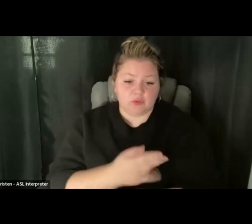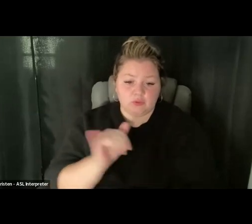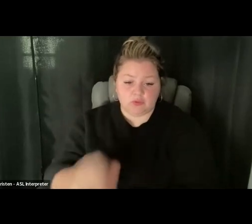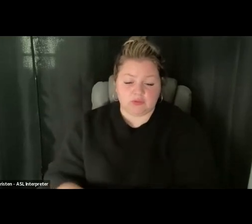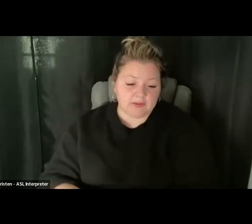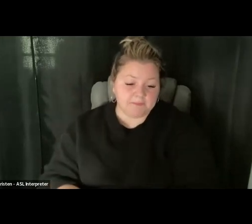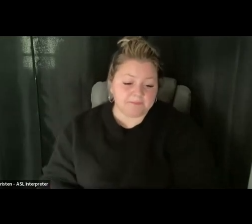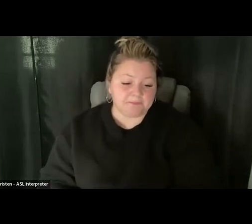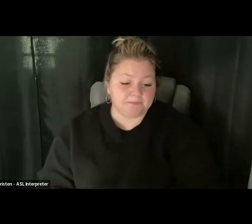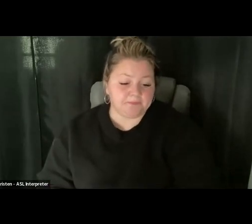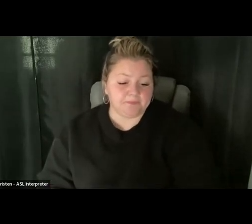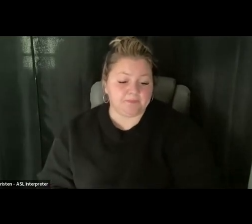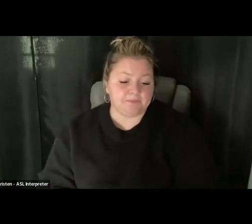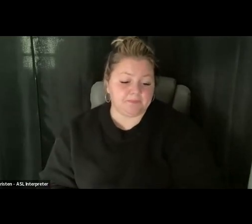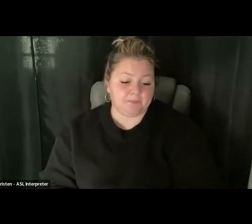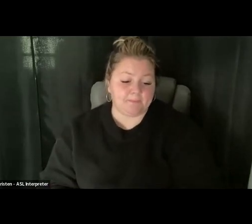And.